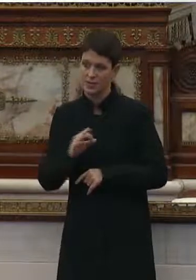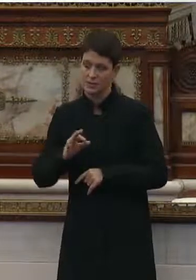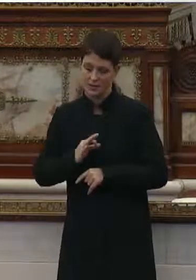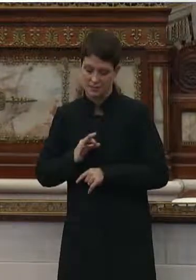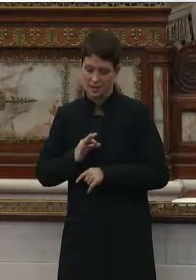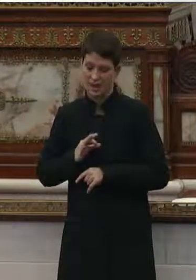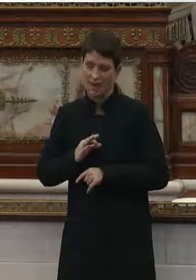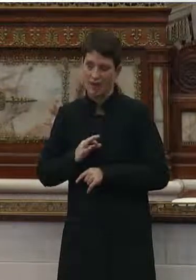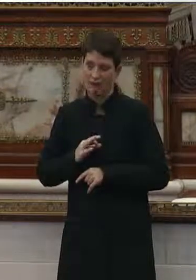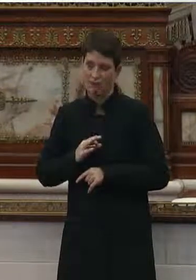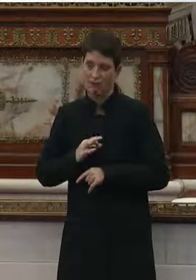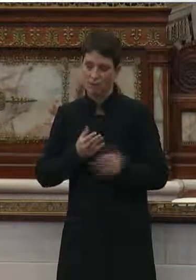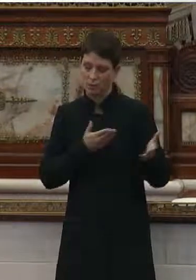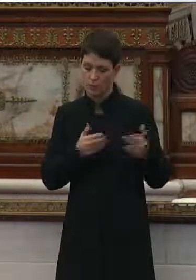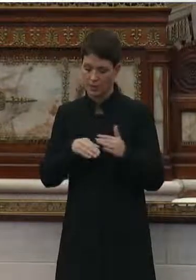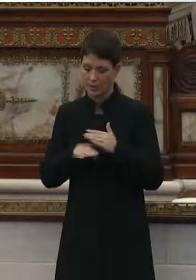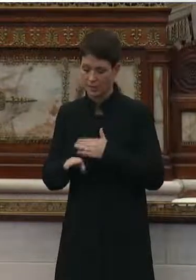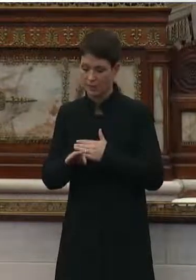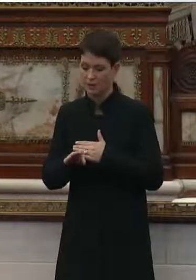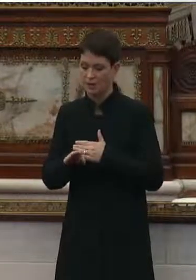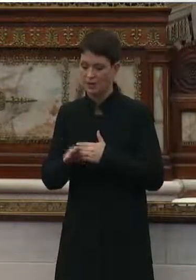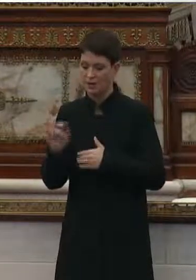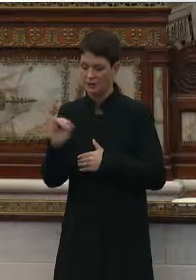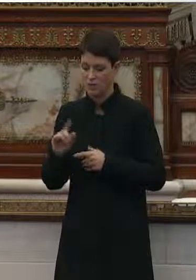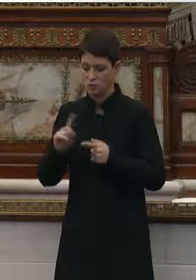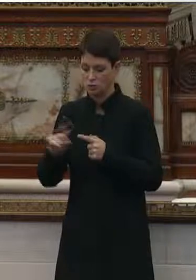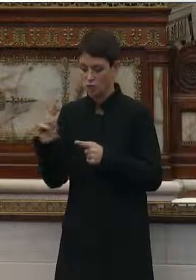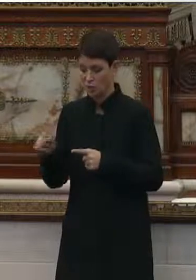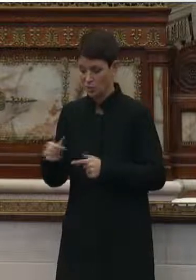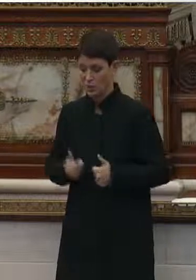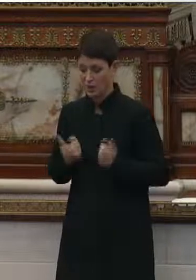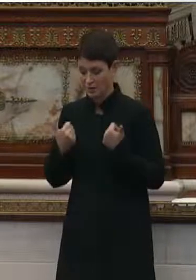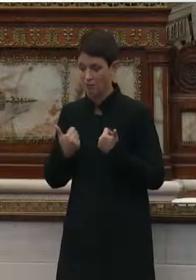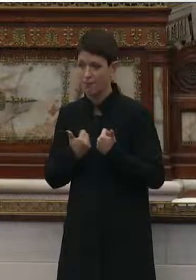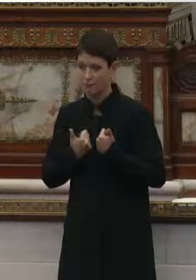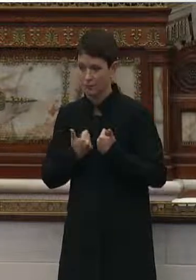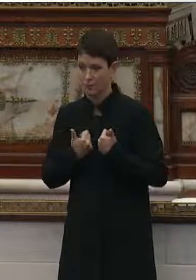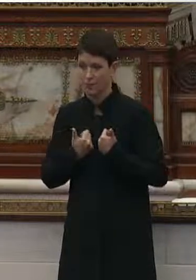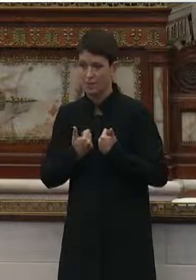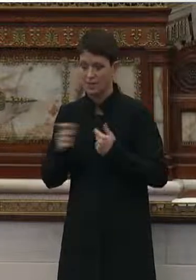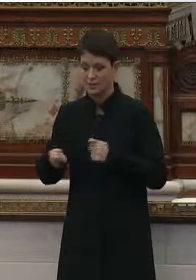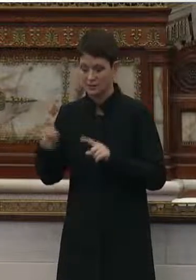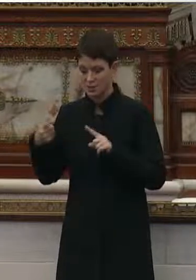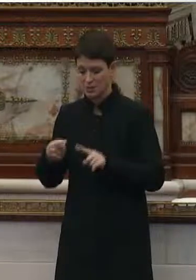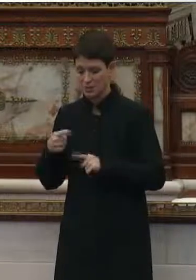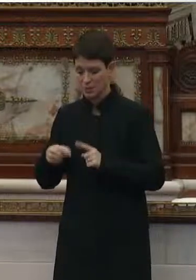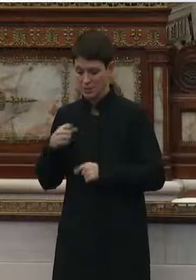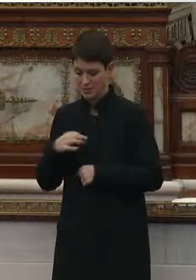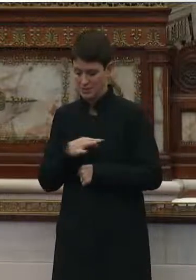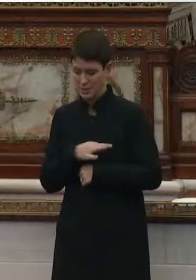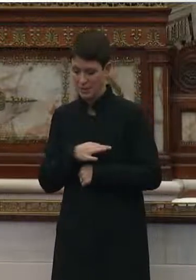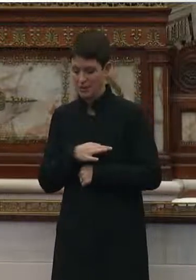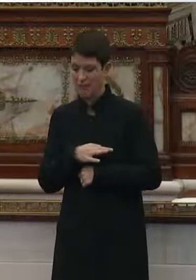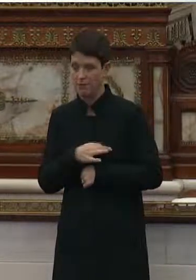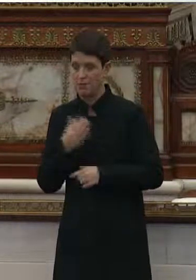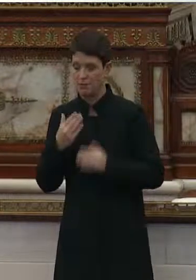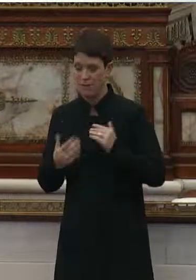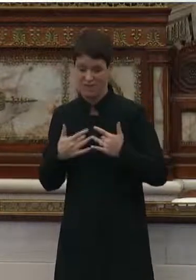inadvertently bring infection into the place where you're living, particularly when those staff members may be